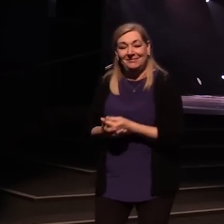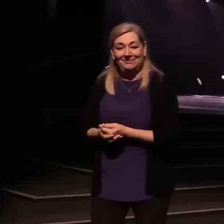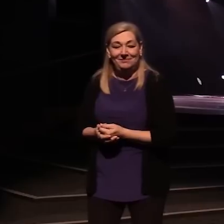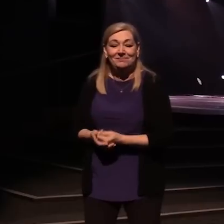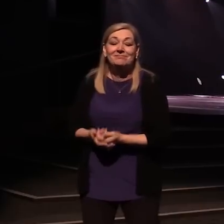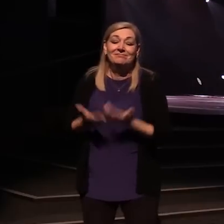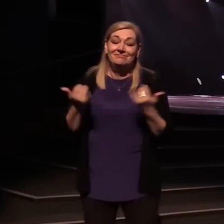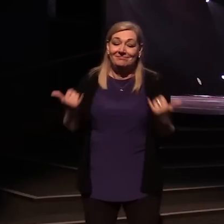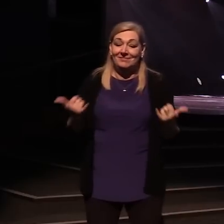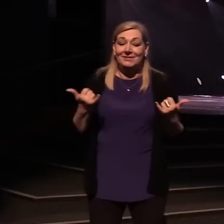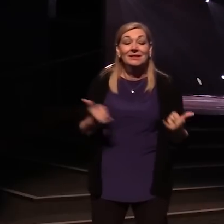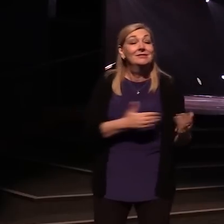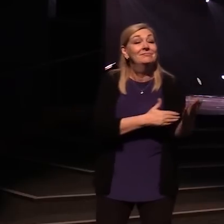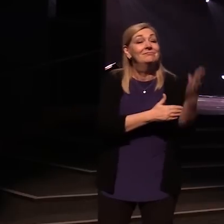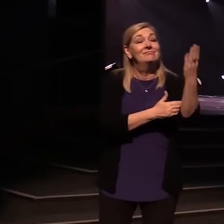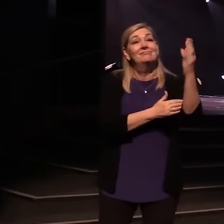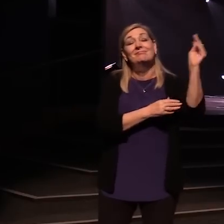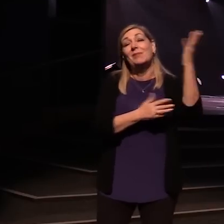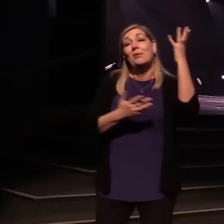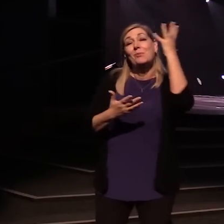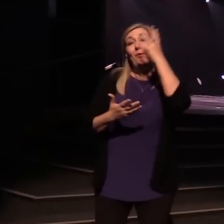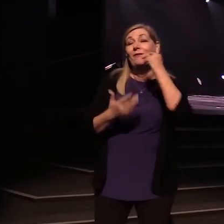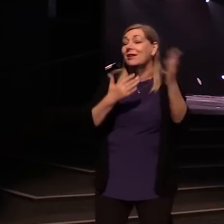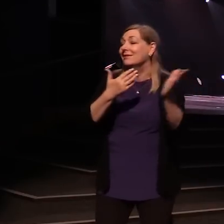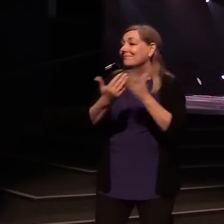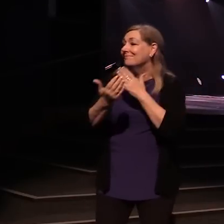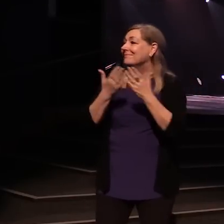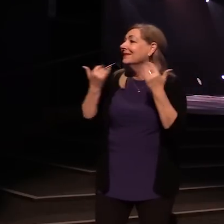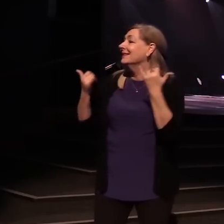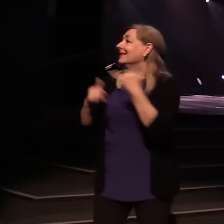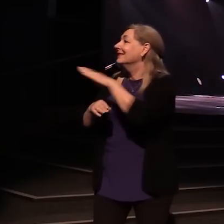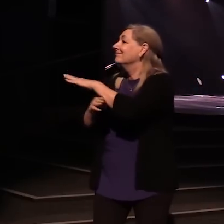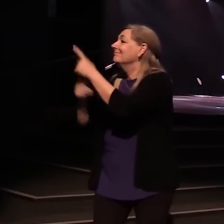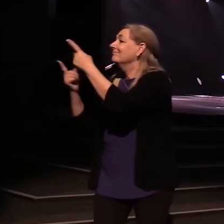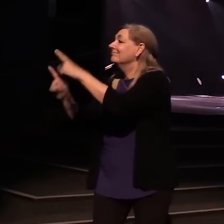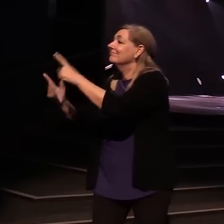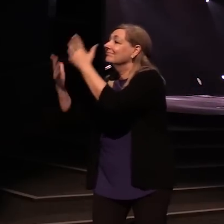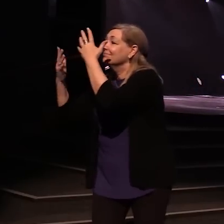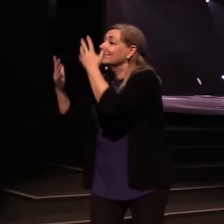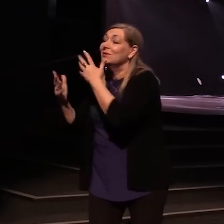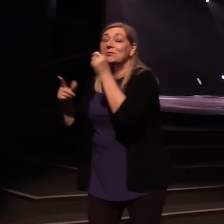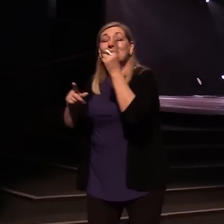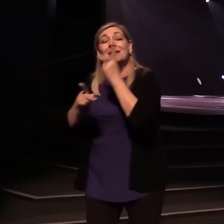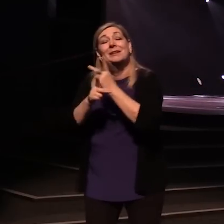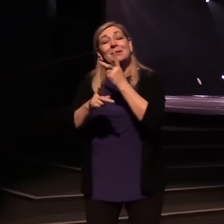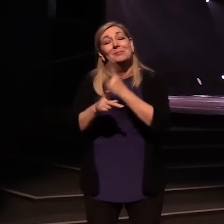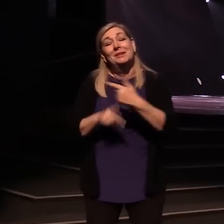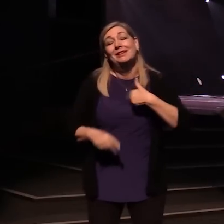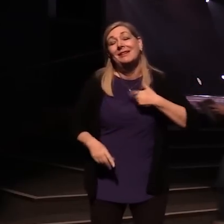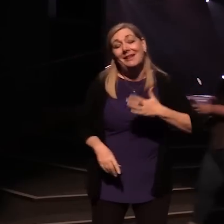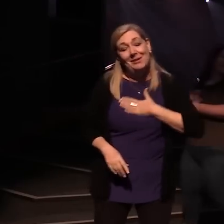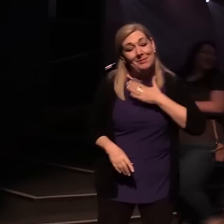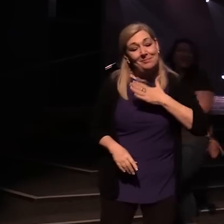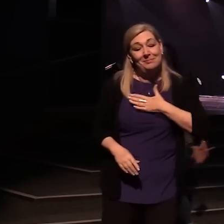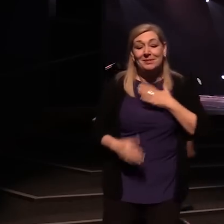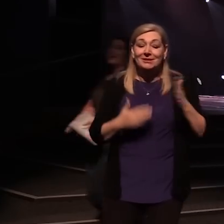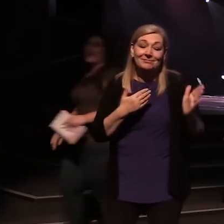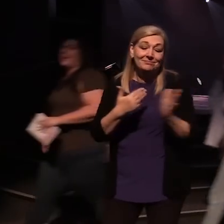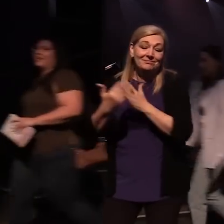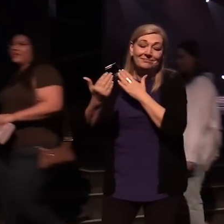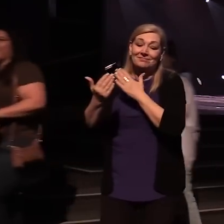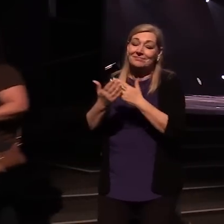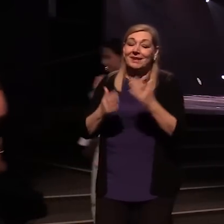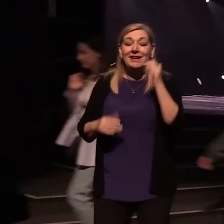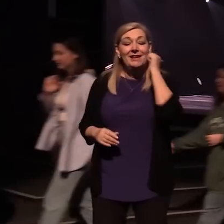And I've got joy in the sunshine, joy in the rain, you keep me dancing again and